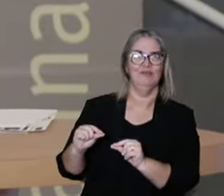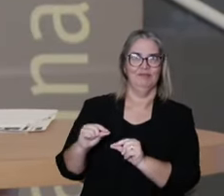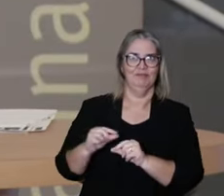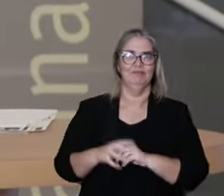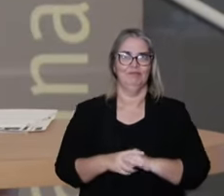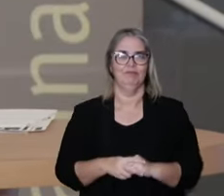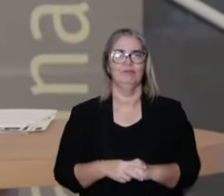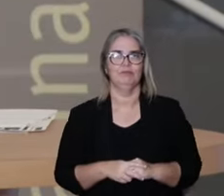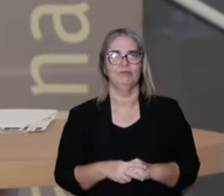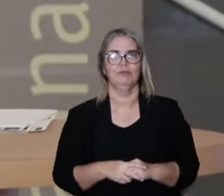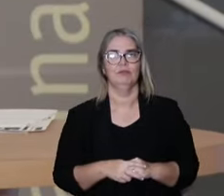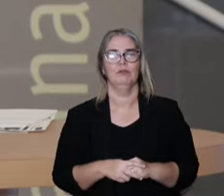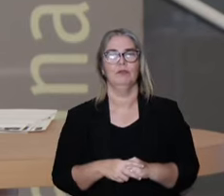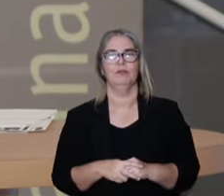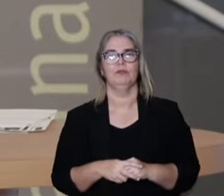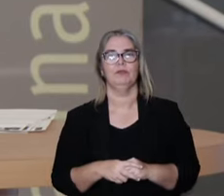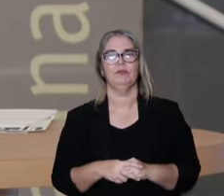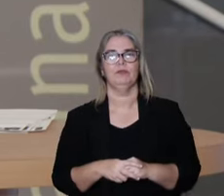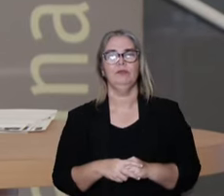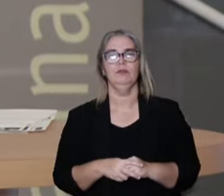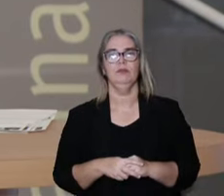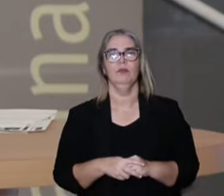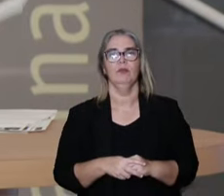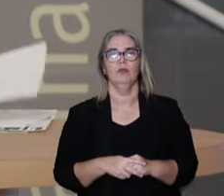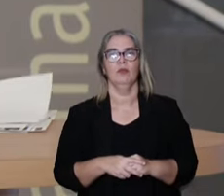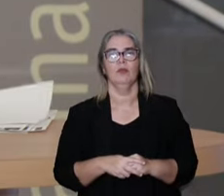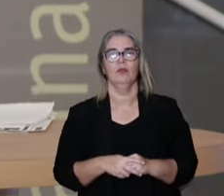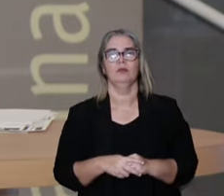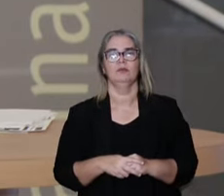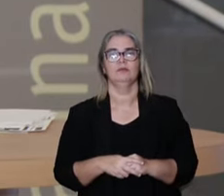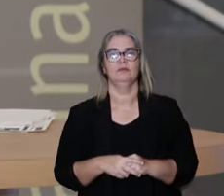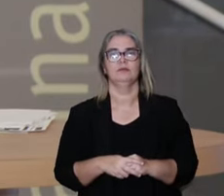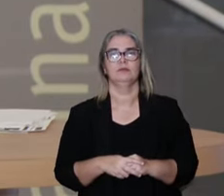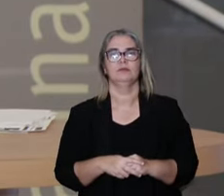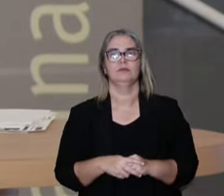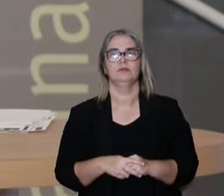influences. They end up having a sense.